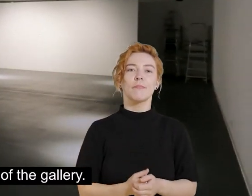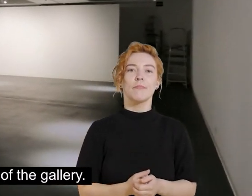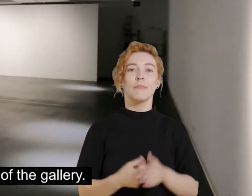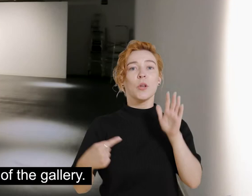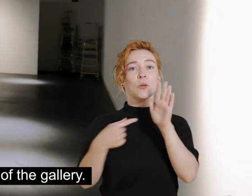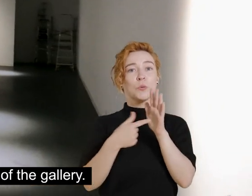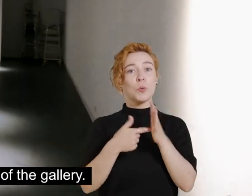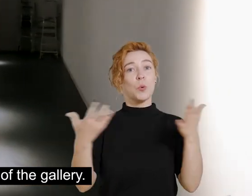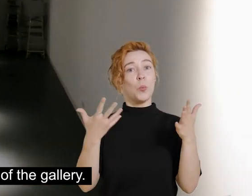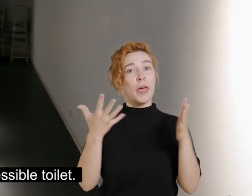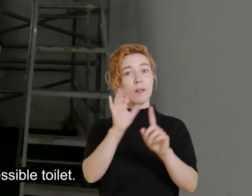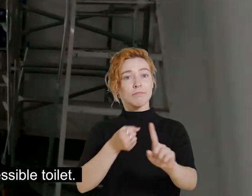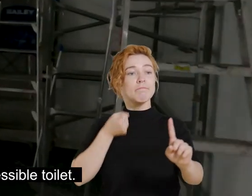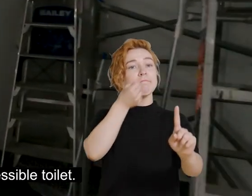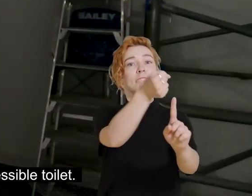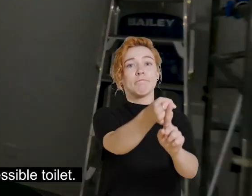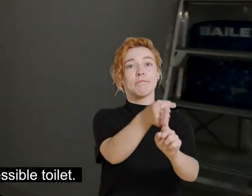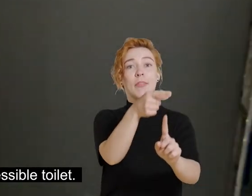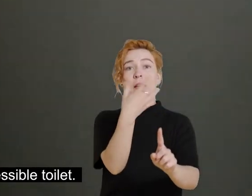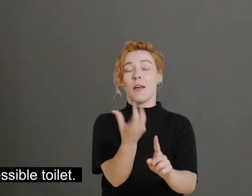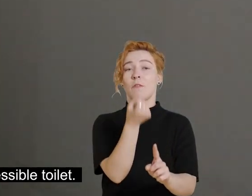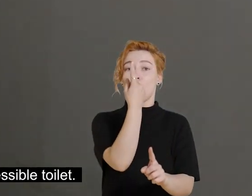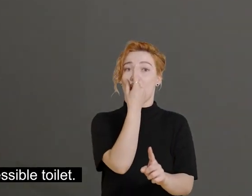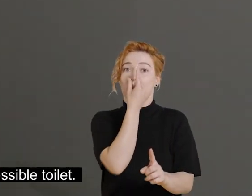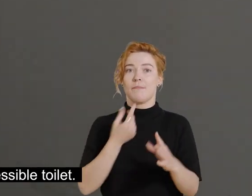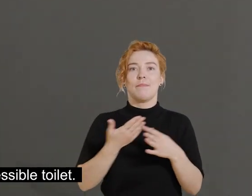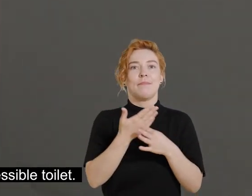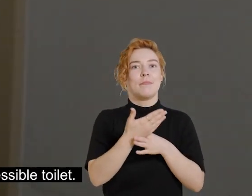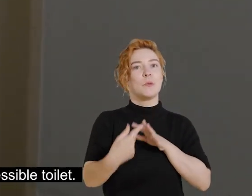Toilets are near the rear of the gallery. This includes one accessible toilet.